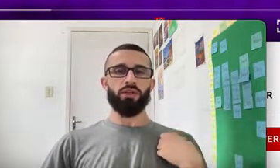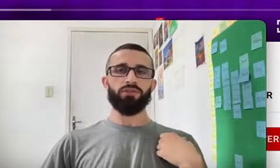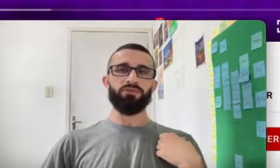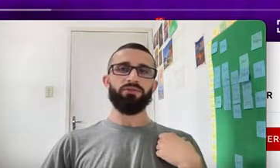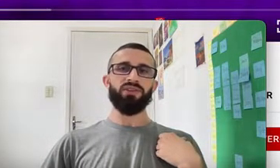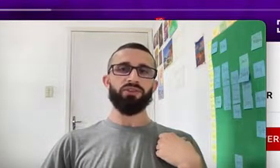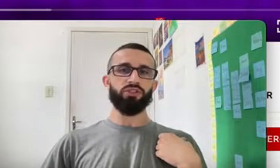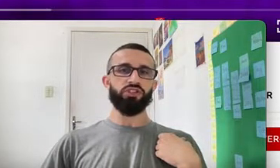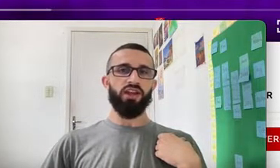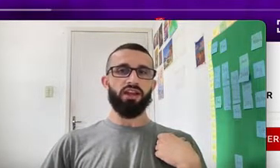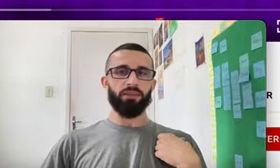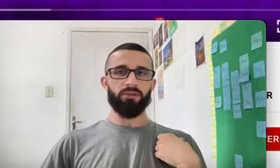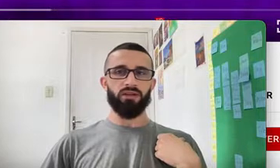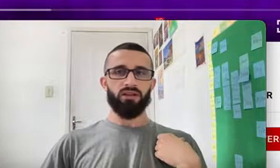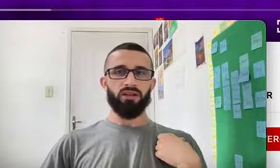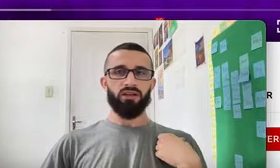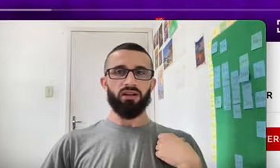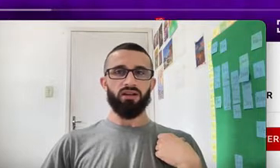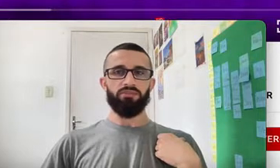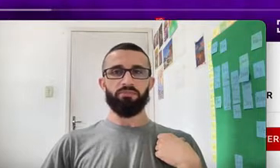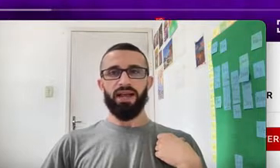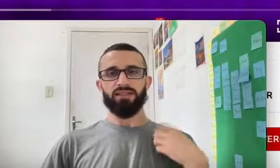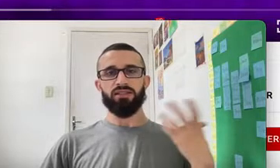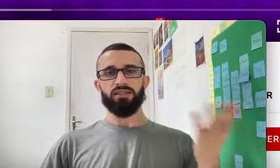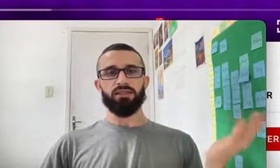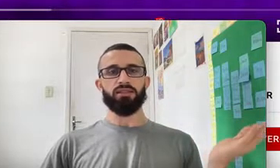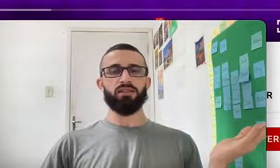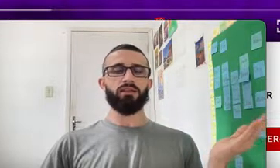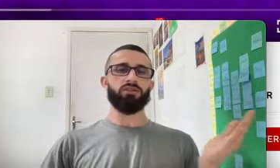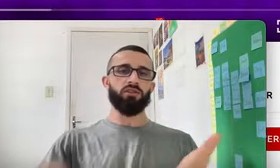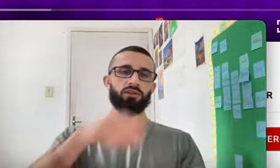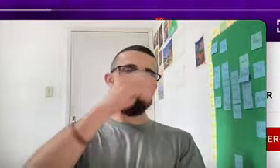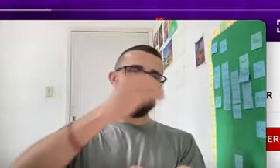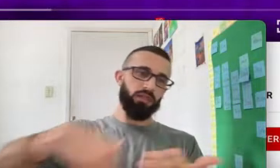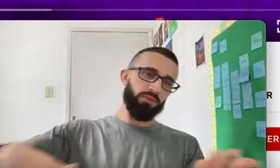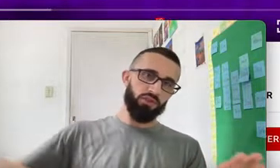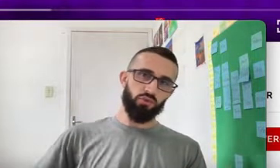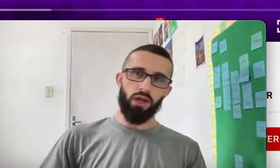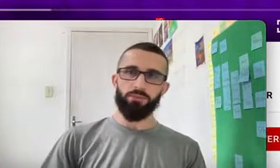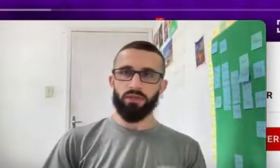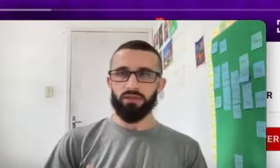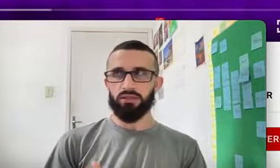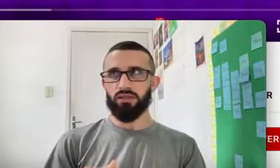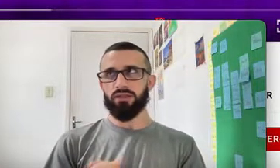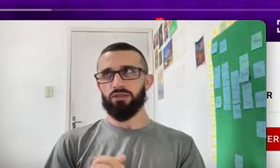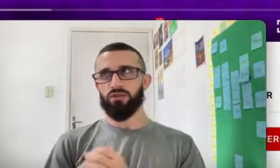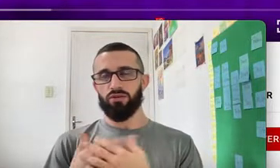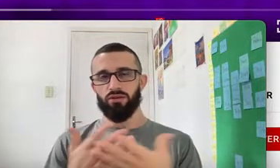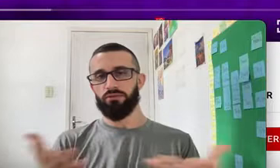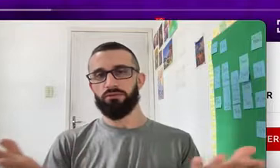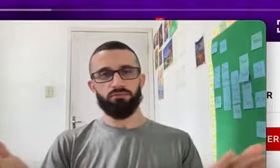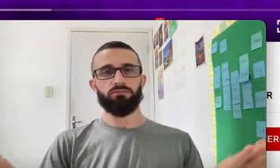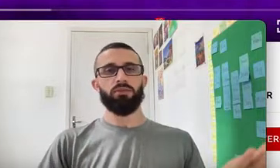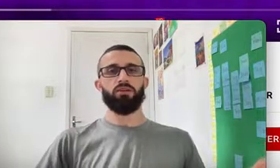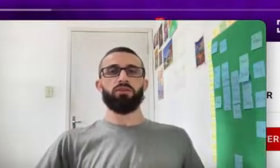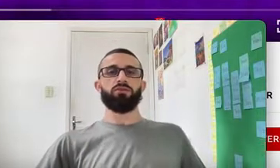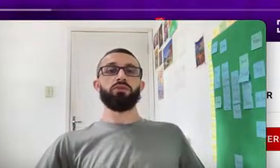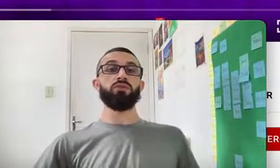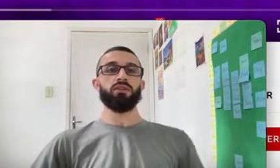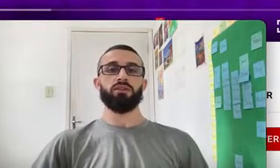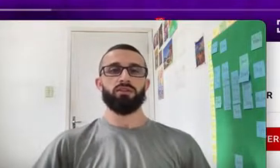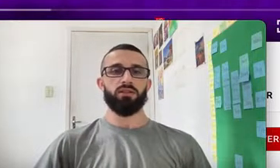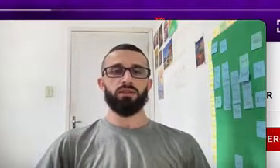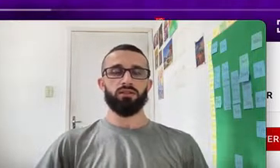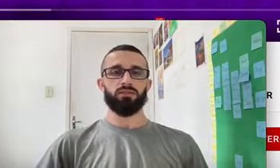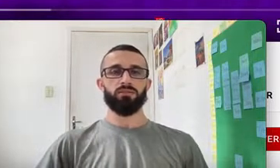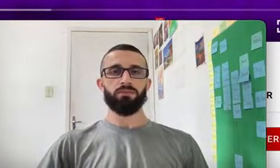Vergonha To Feel Shame Of Passing The Ticket Of Maybe Swiping The Ticket Or Of I Don't Know